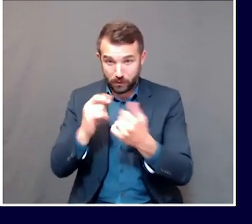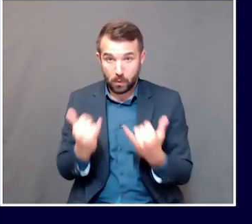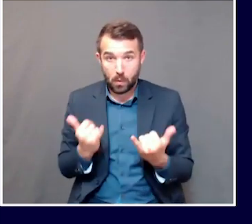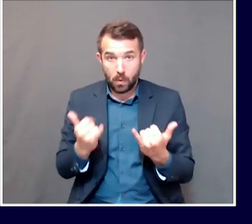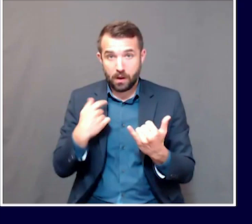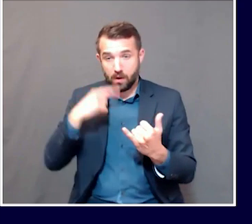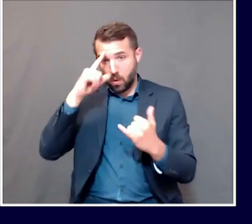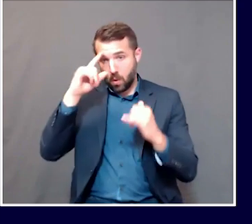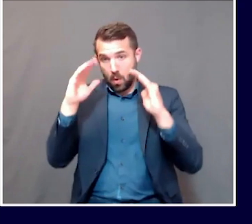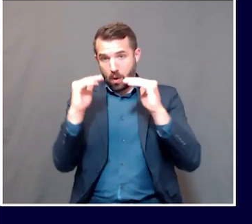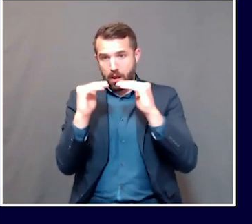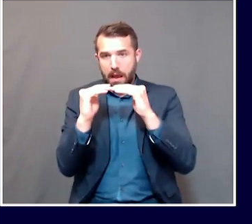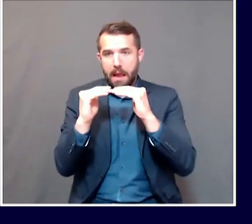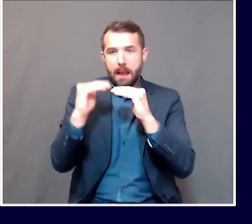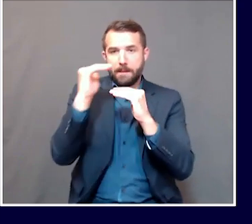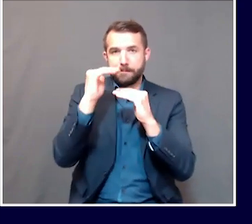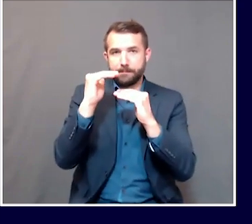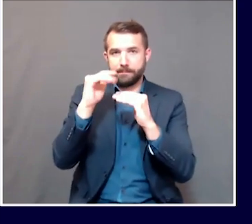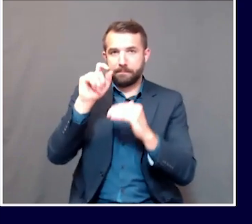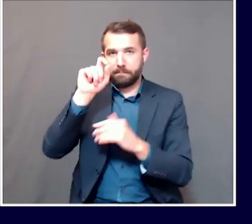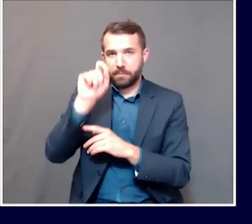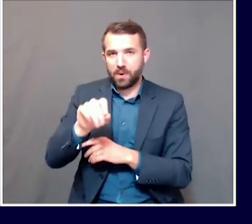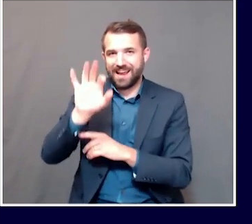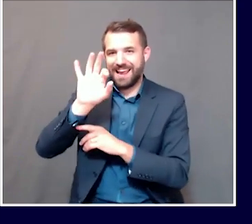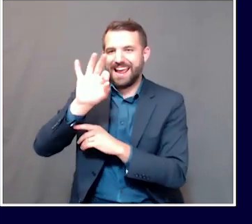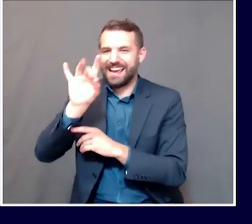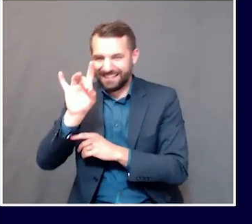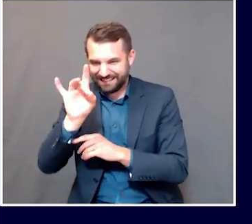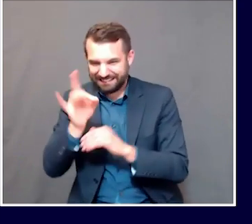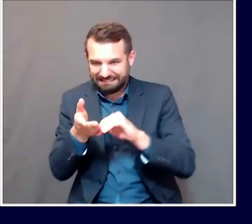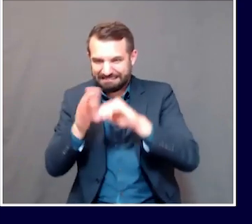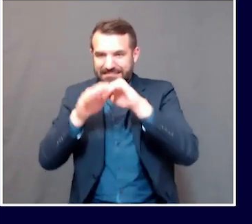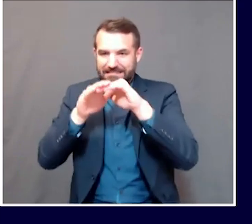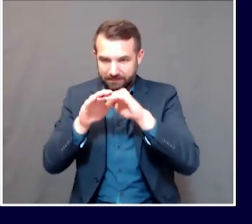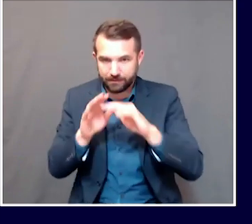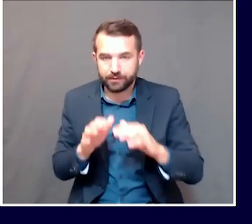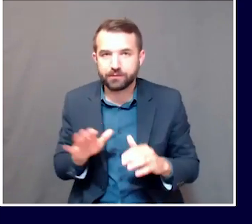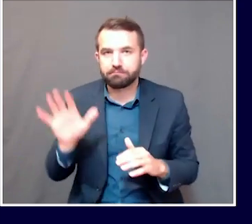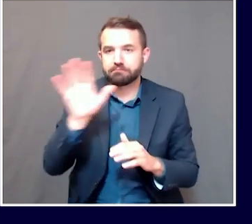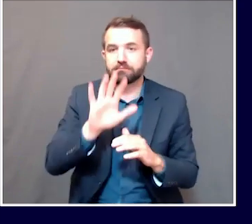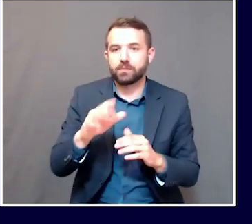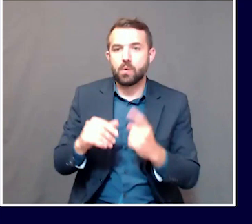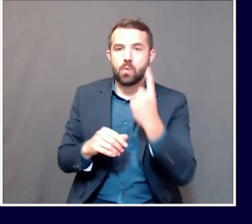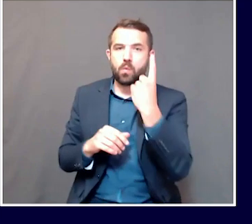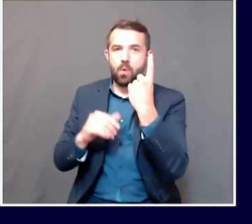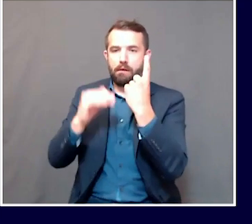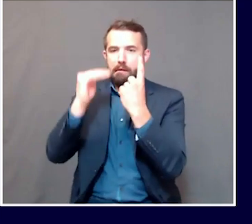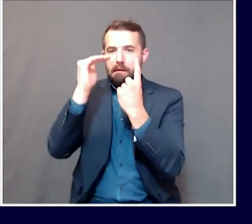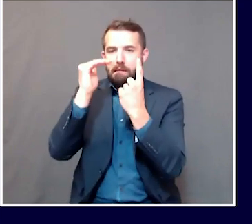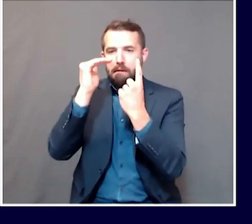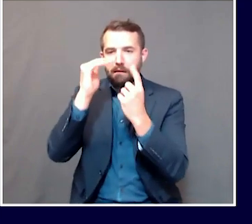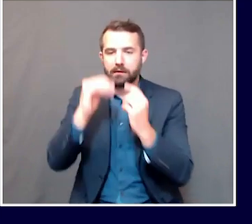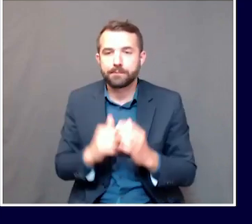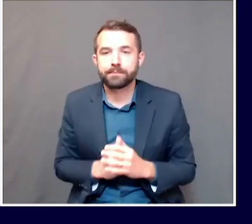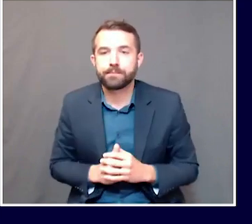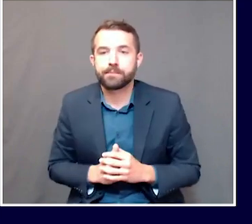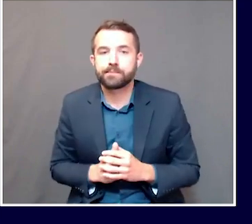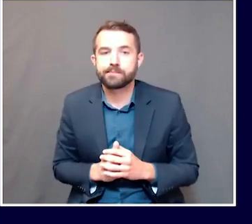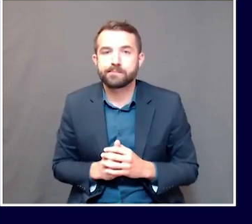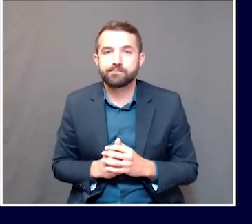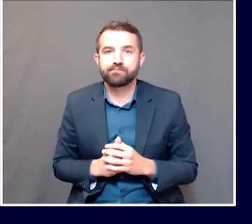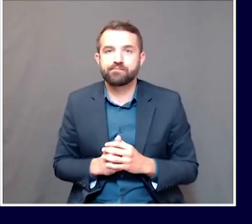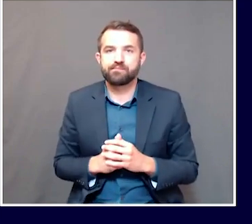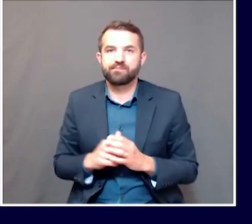maybe to 0.98 or 0.99. But we're a touch under one, probably, I think, in the latest math around 0.97.